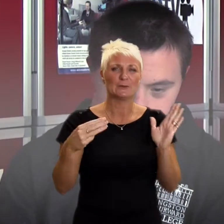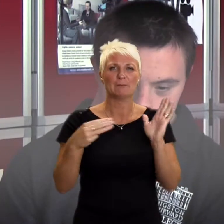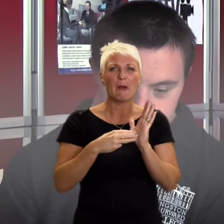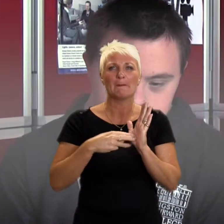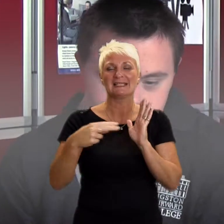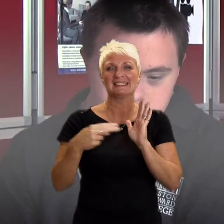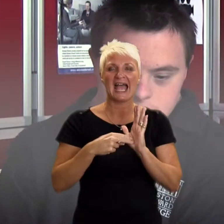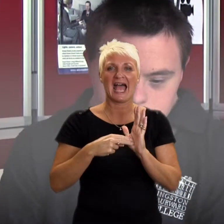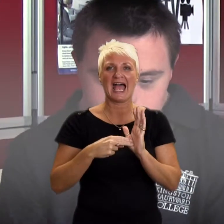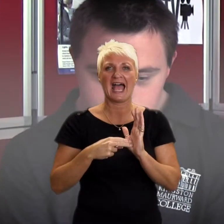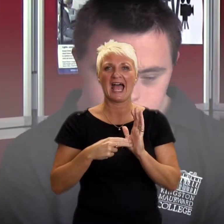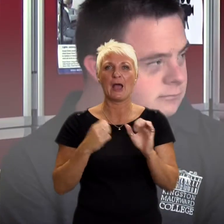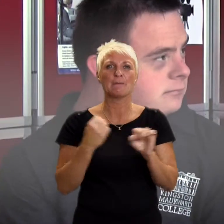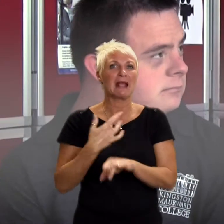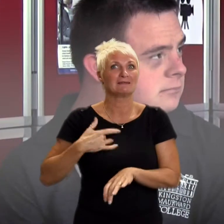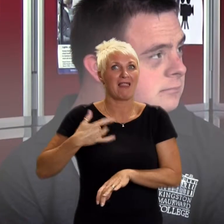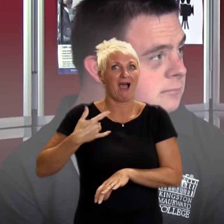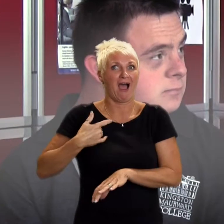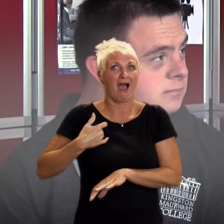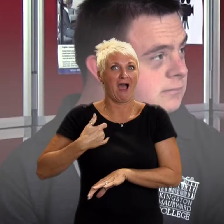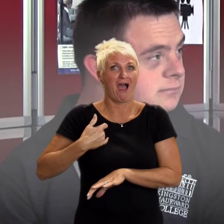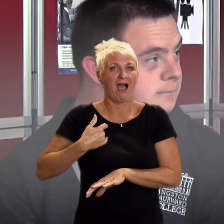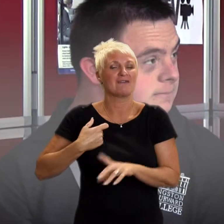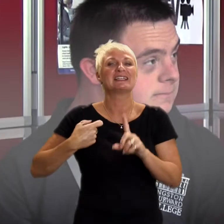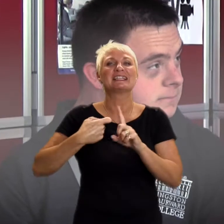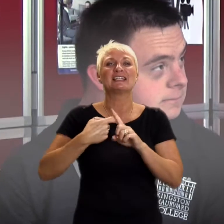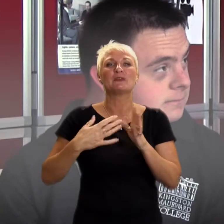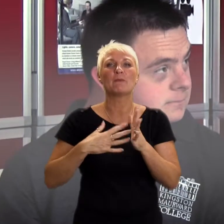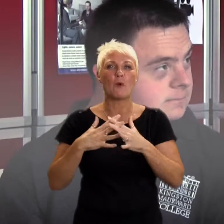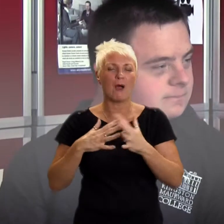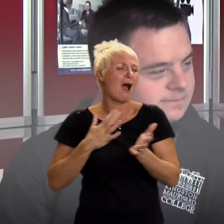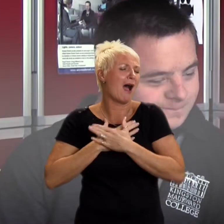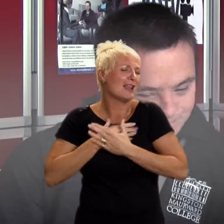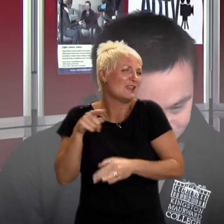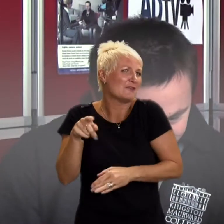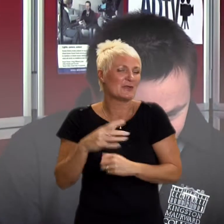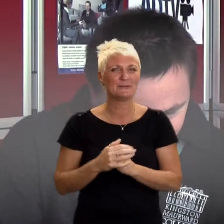and my nan for making my life be in that Kinston Moorhead and I love them